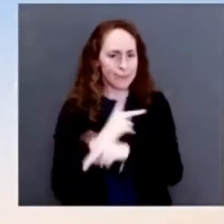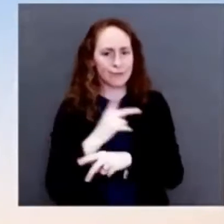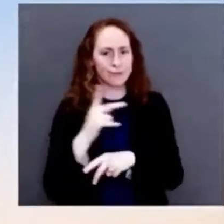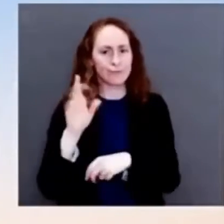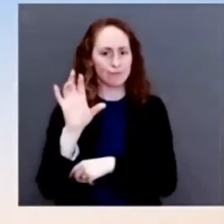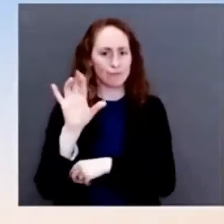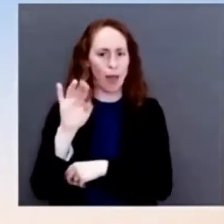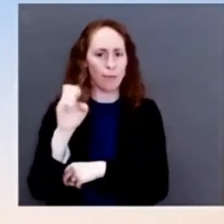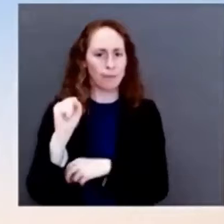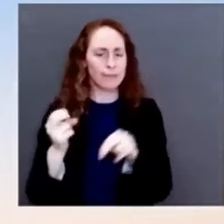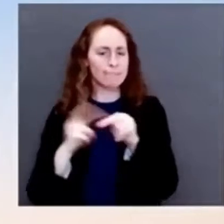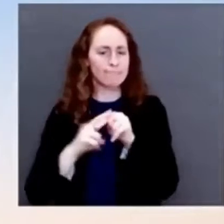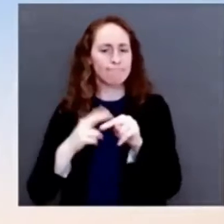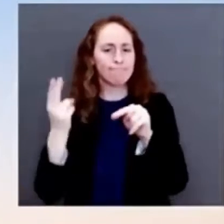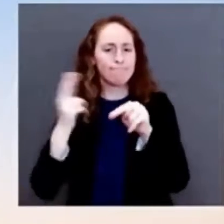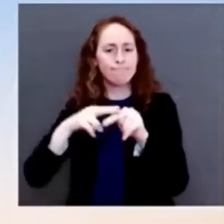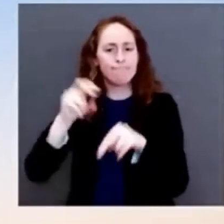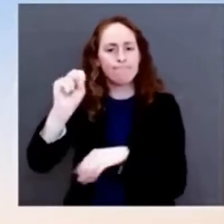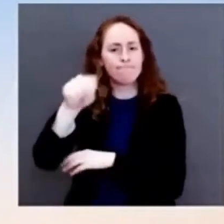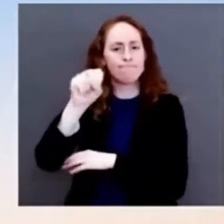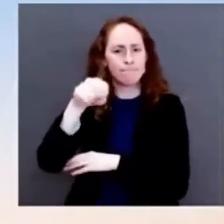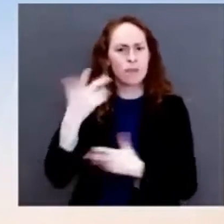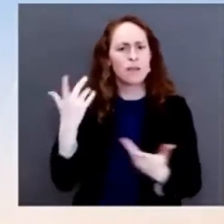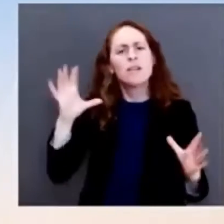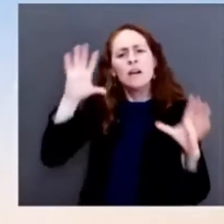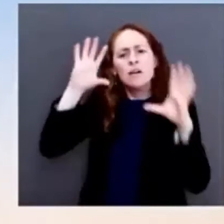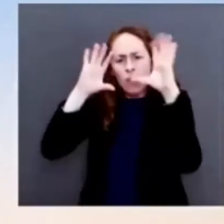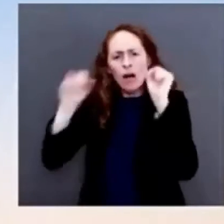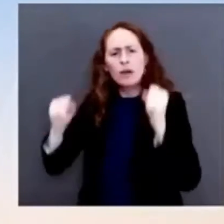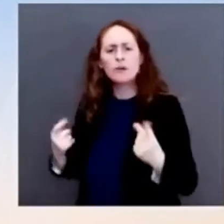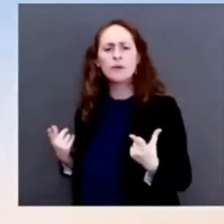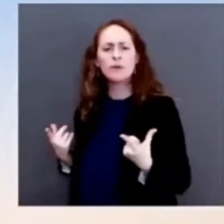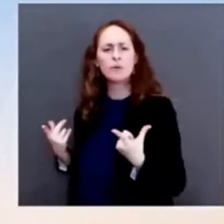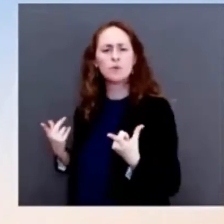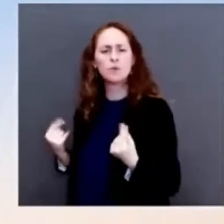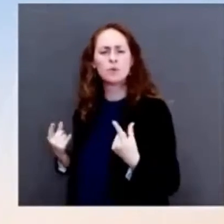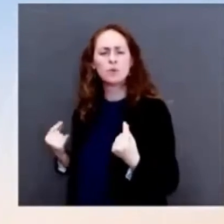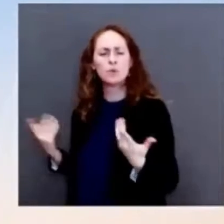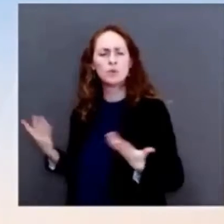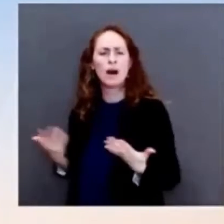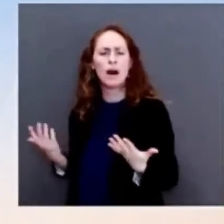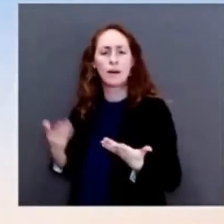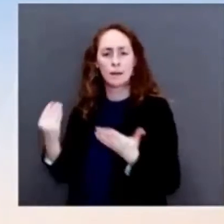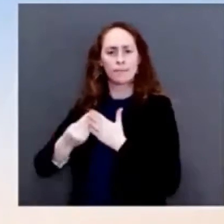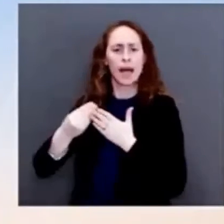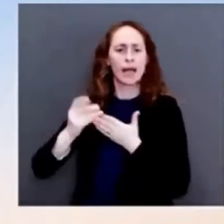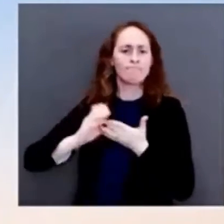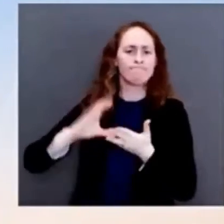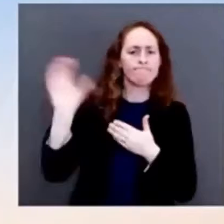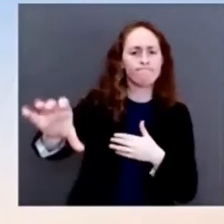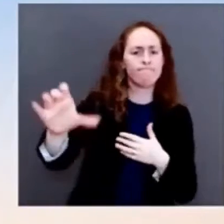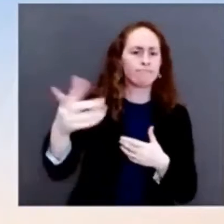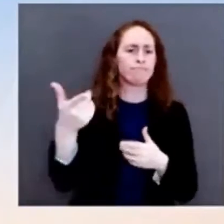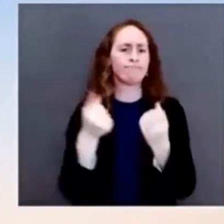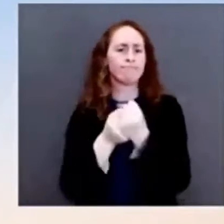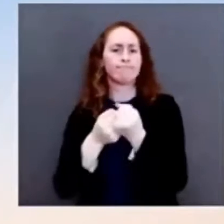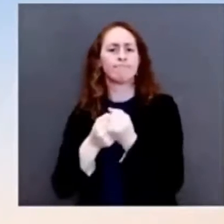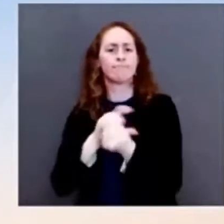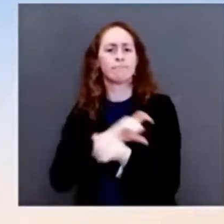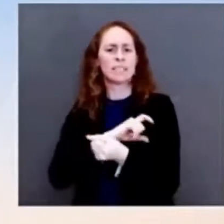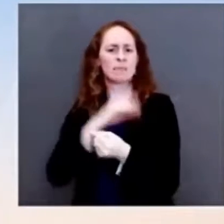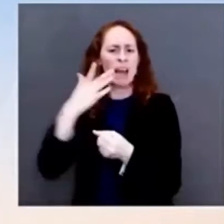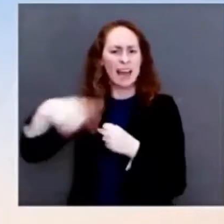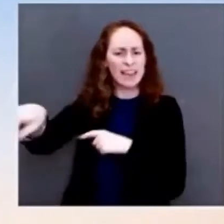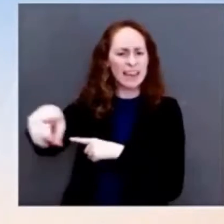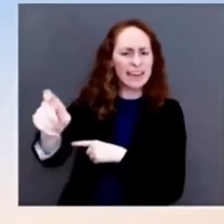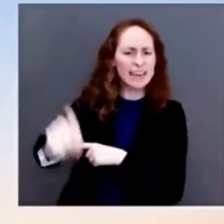local cops, to support local jurisdictions, to ensure that law enforcement at a federal level is a partner, both in the short and